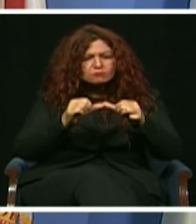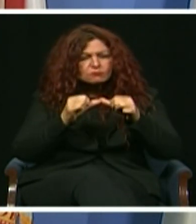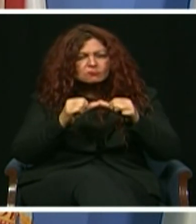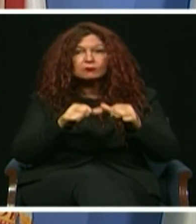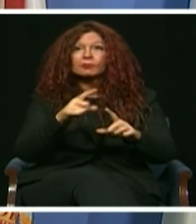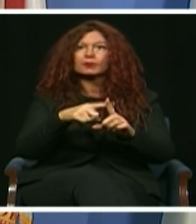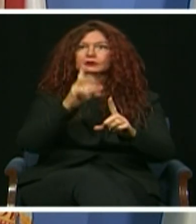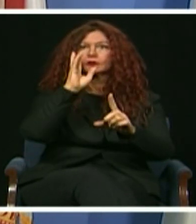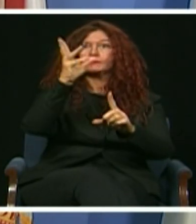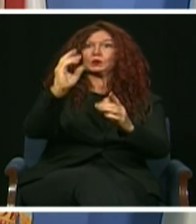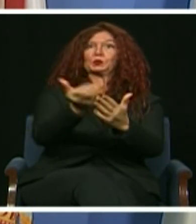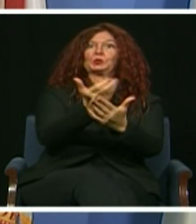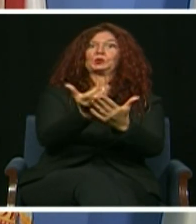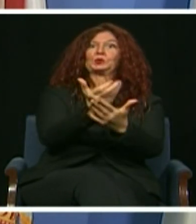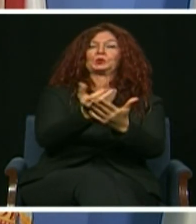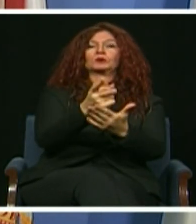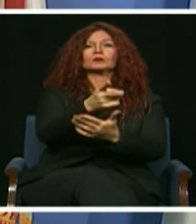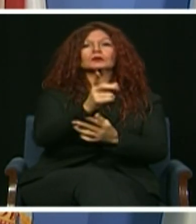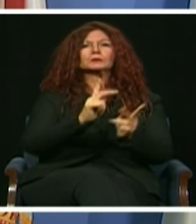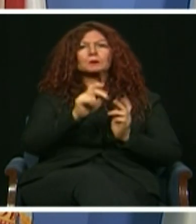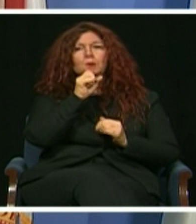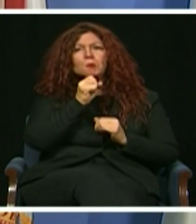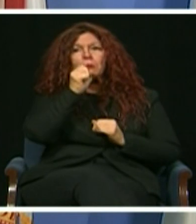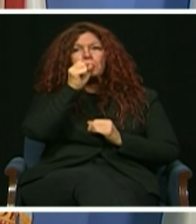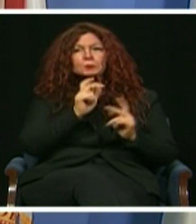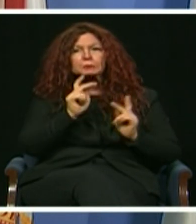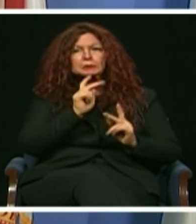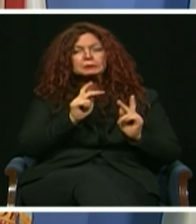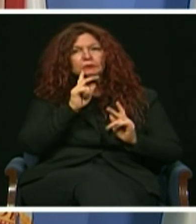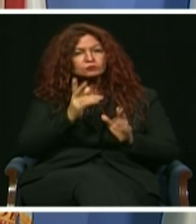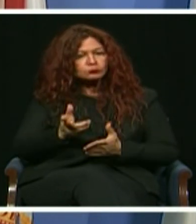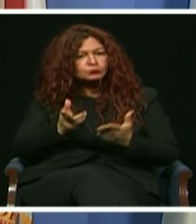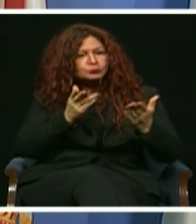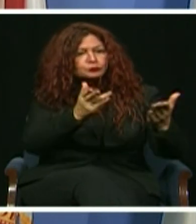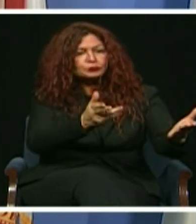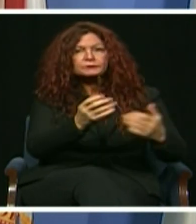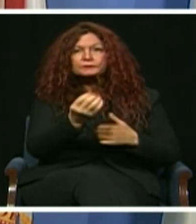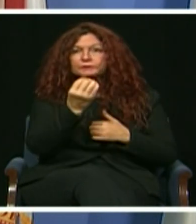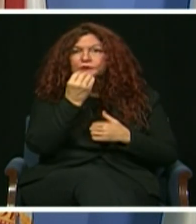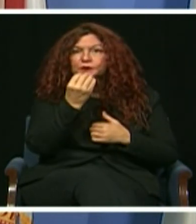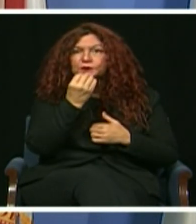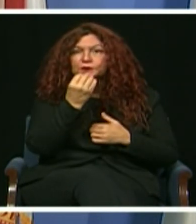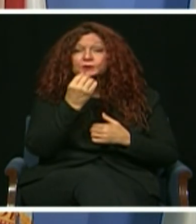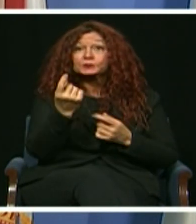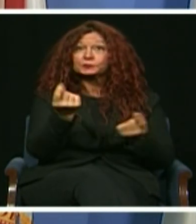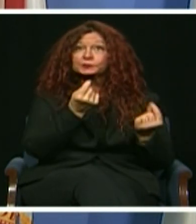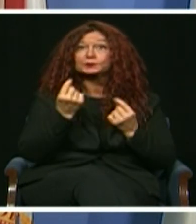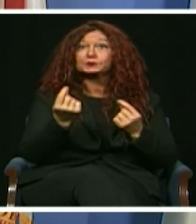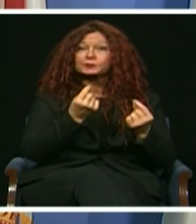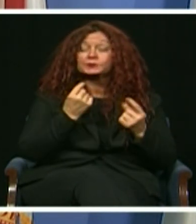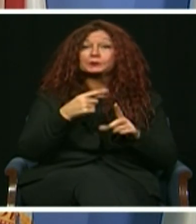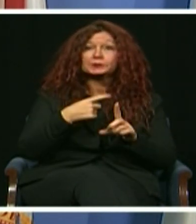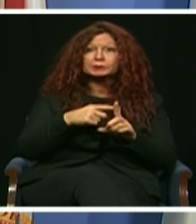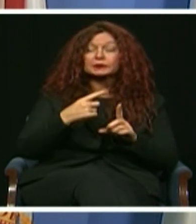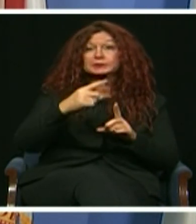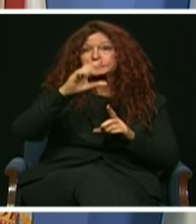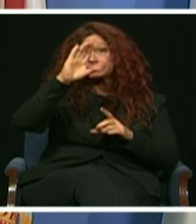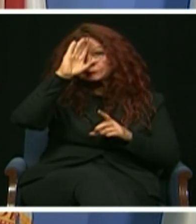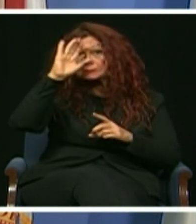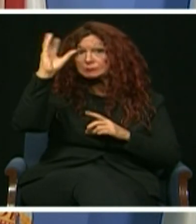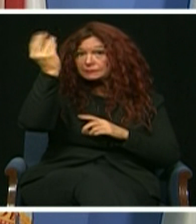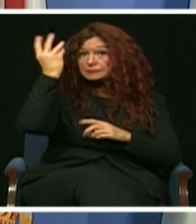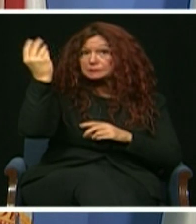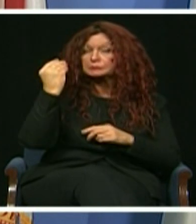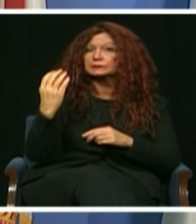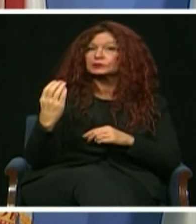delivery service. Thanks to the leadership and quick work of COSDI Interim Director Annika Holder, Miami-Dade Fire Rescue Chief Alan Kaminsky, and many